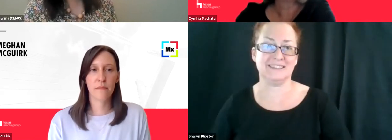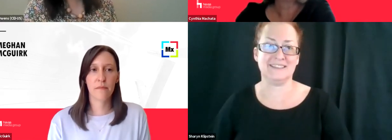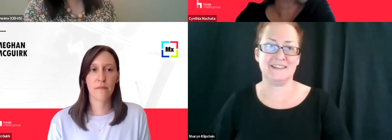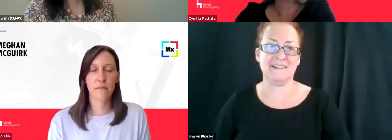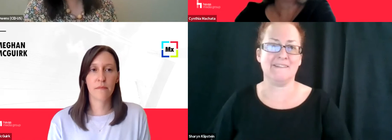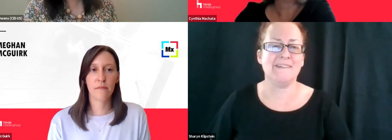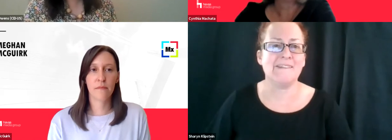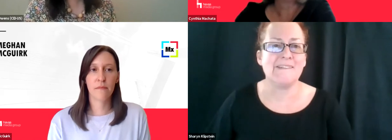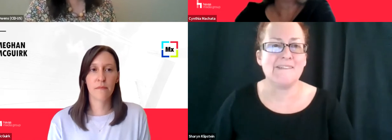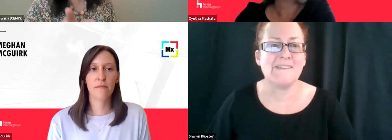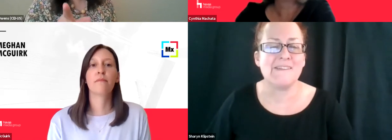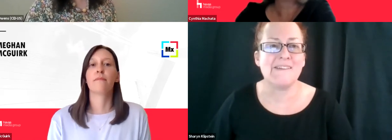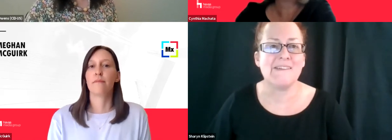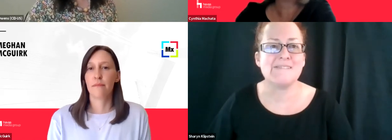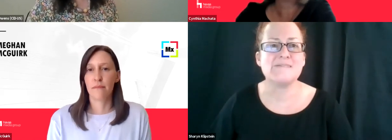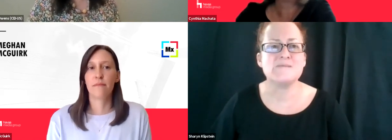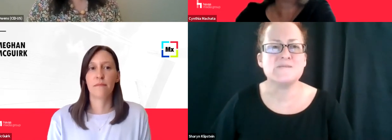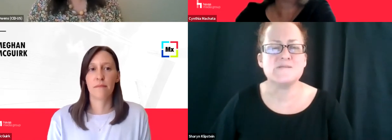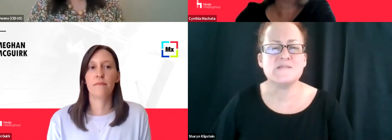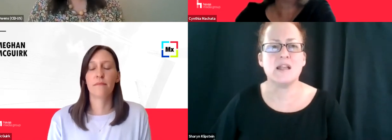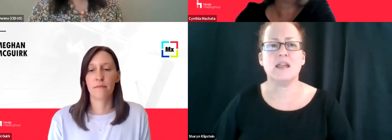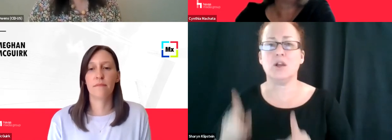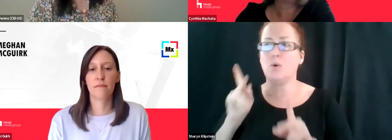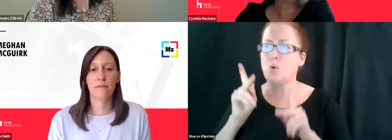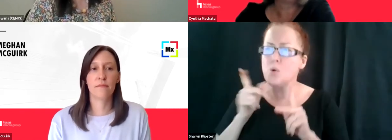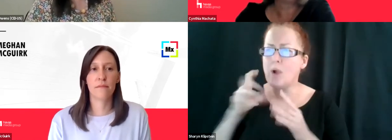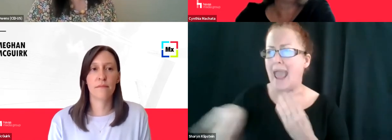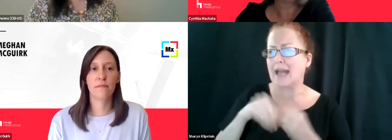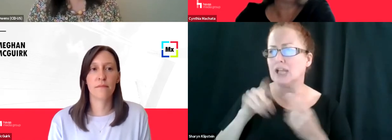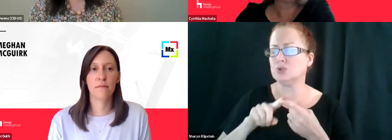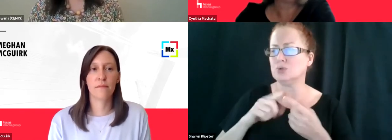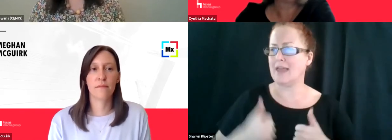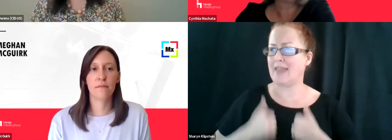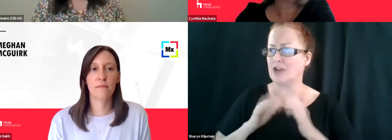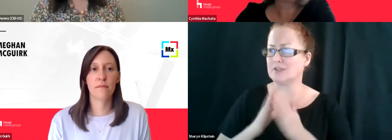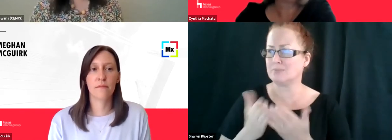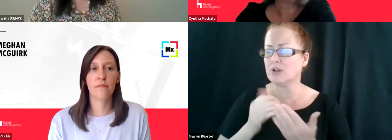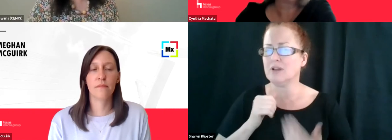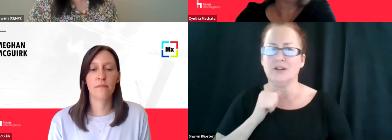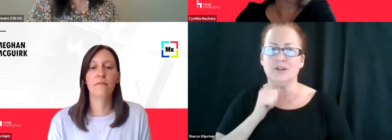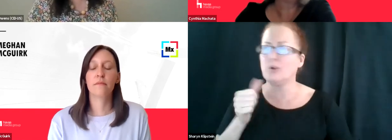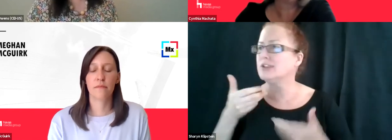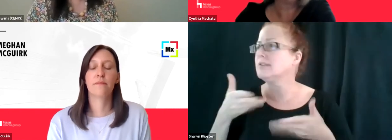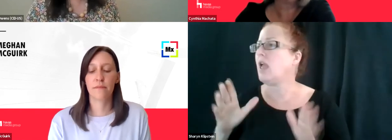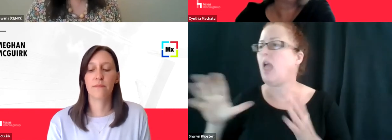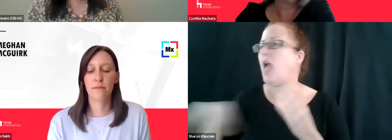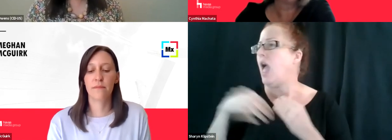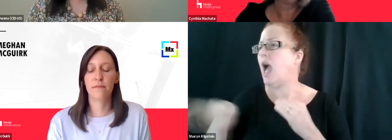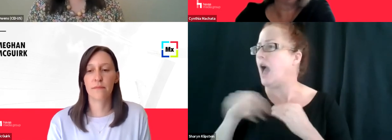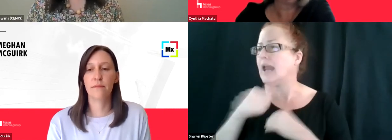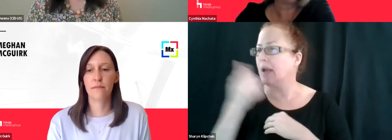the address book, um, you know, start slow. Don't just let them add whomever and text,